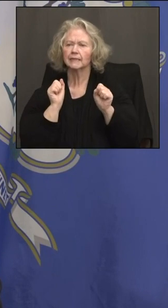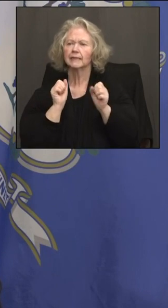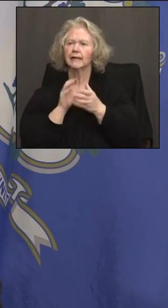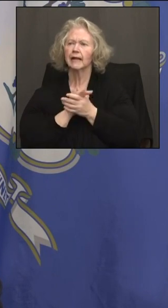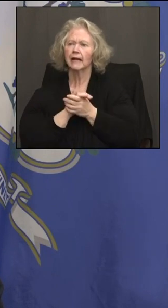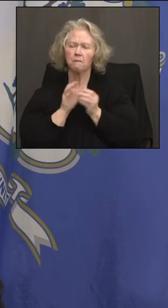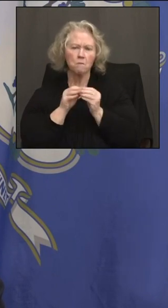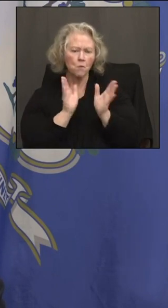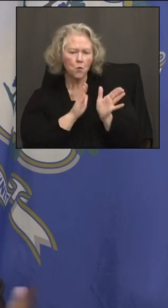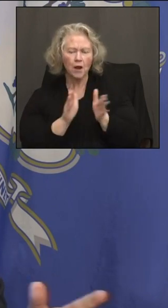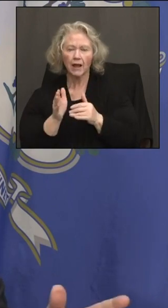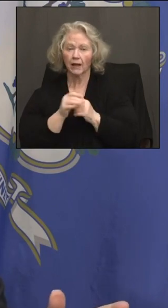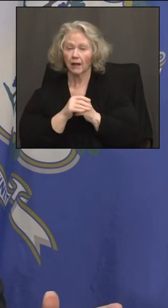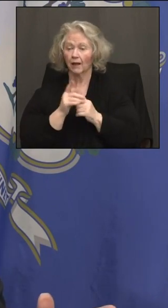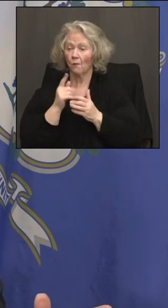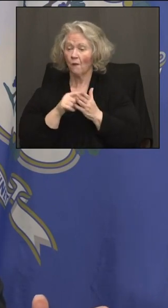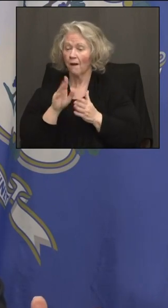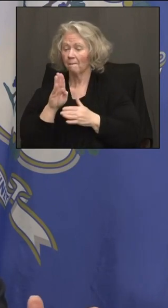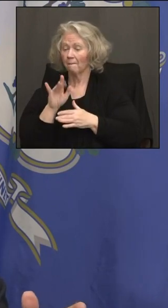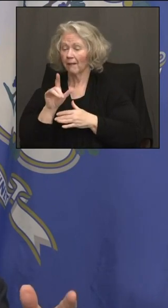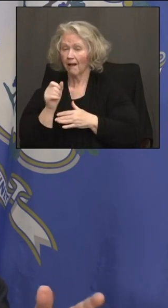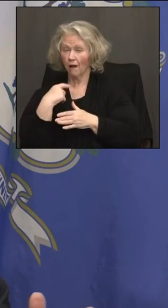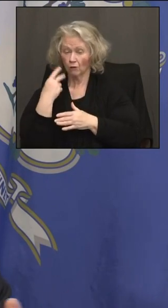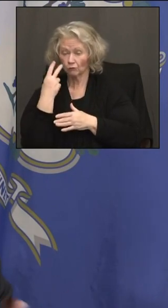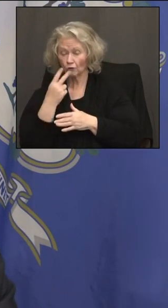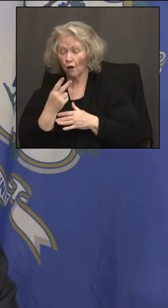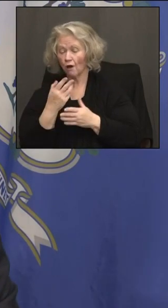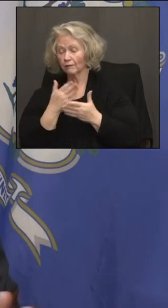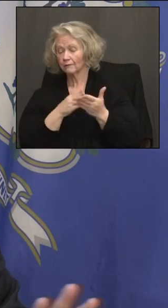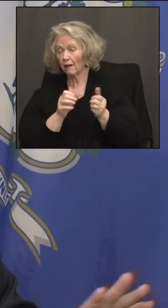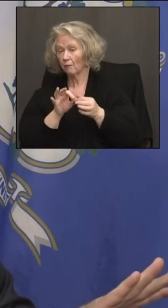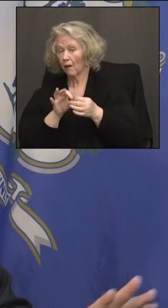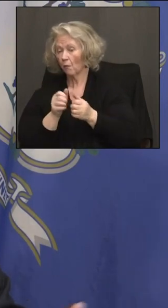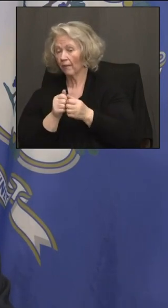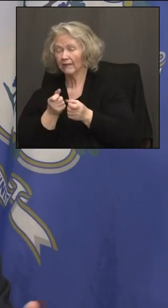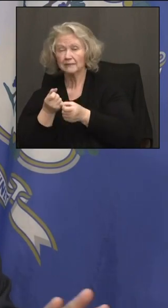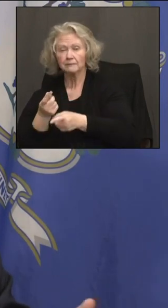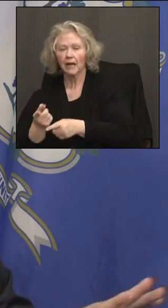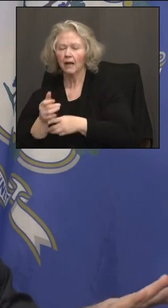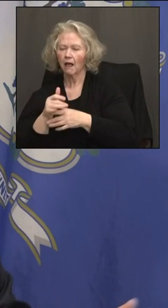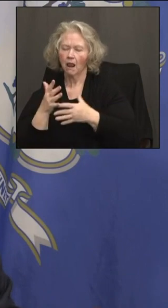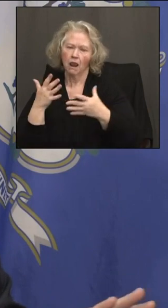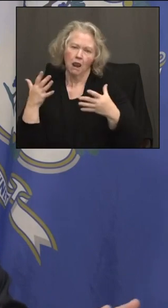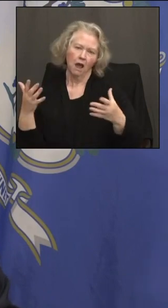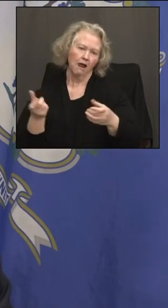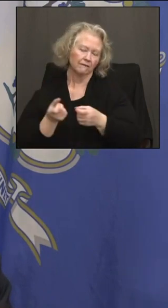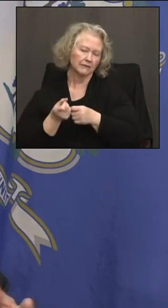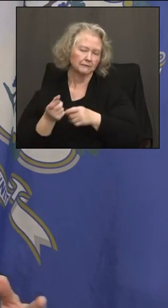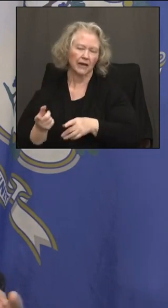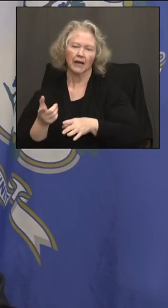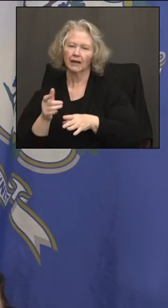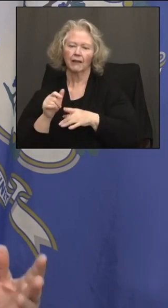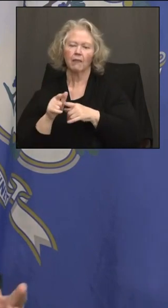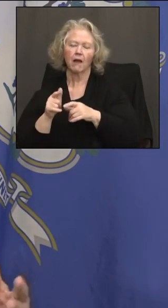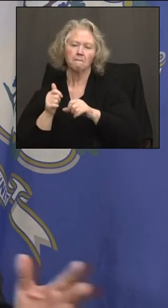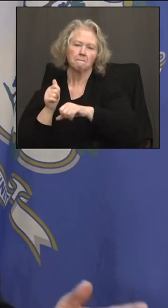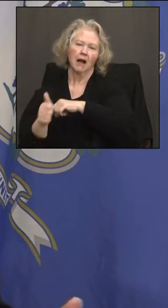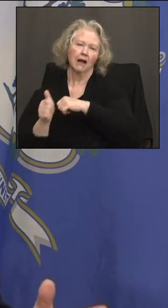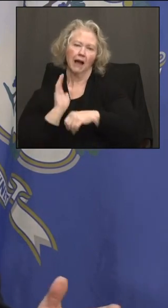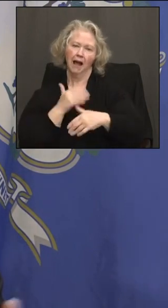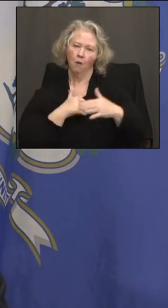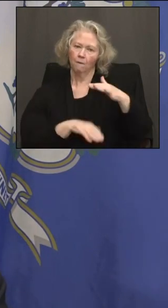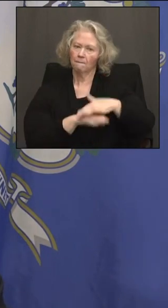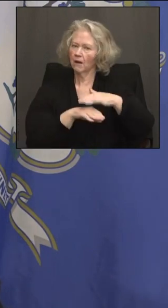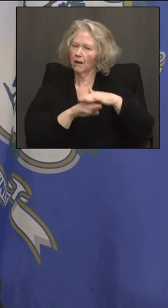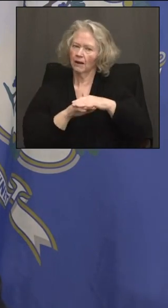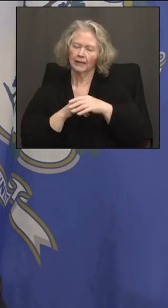think the bills I saw, A, on the spending side, doing a lot of spending outside of the spending cap, are